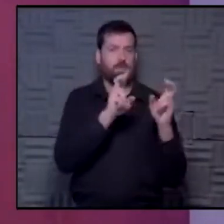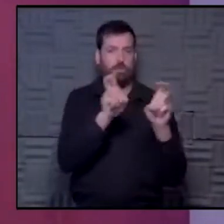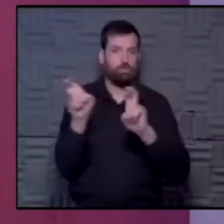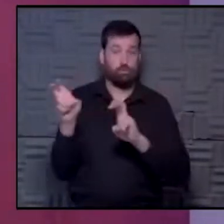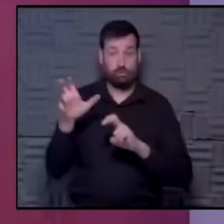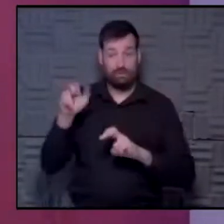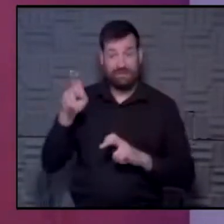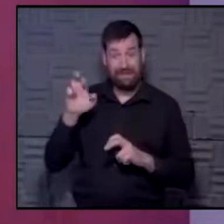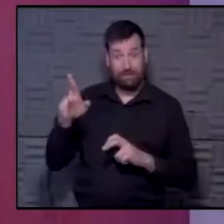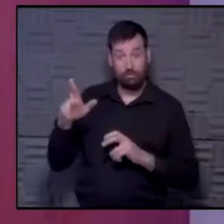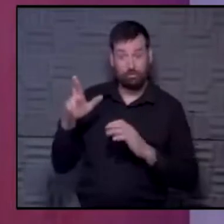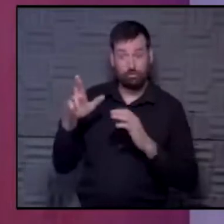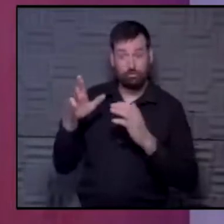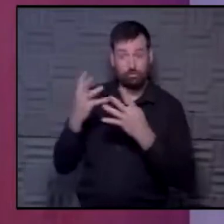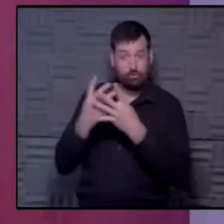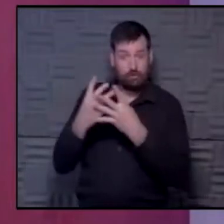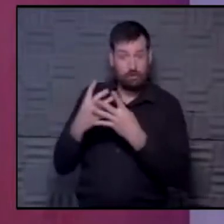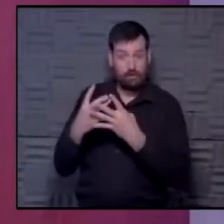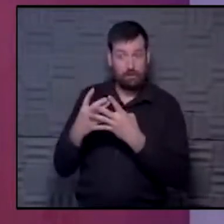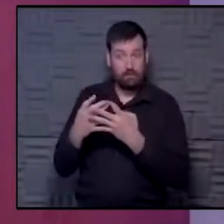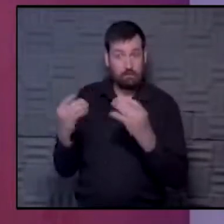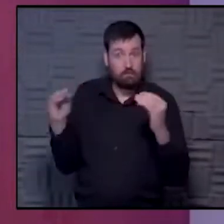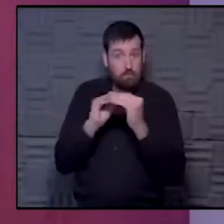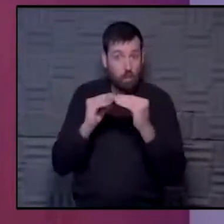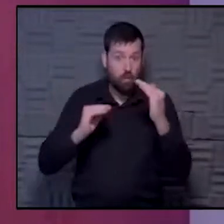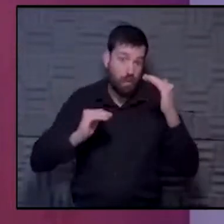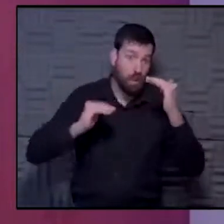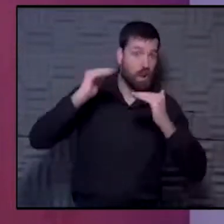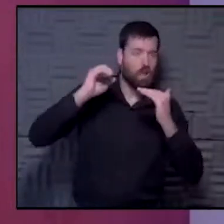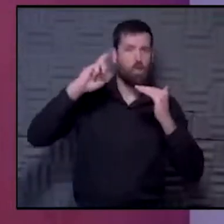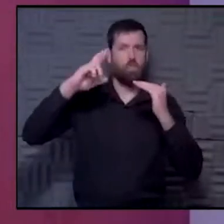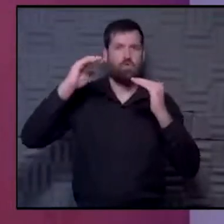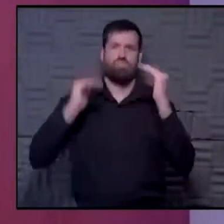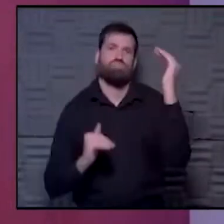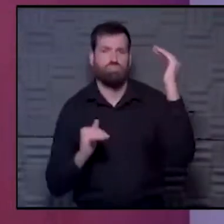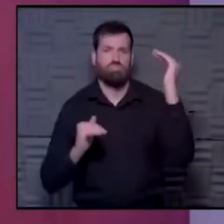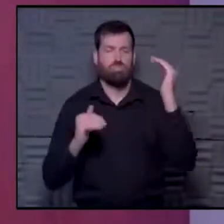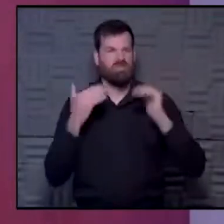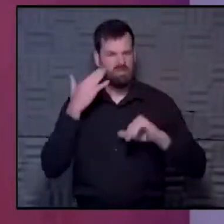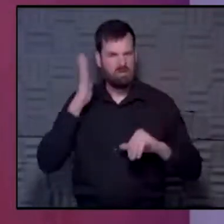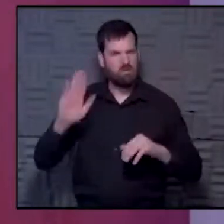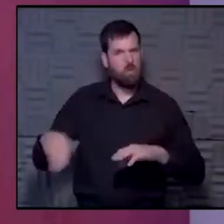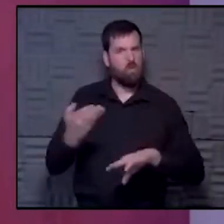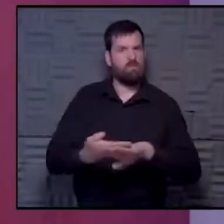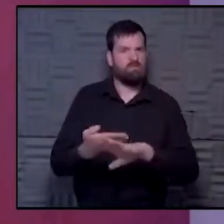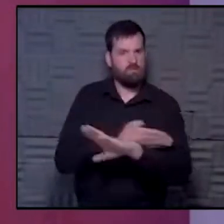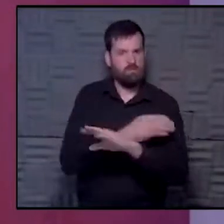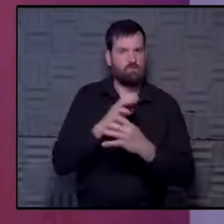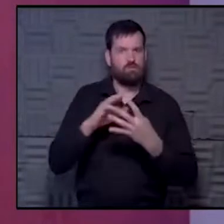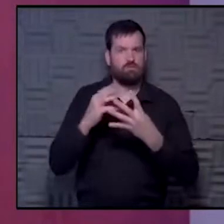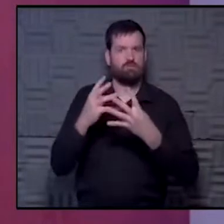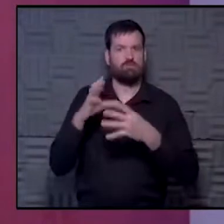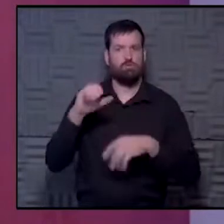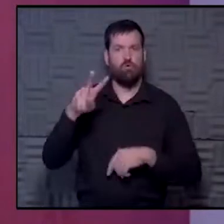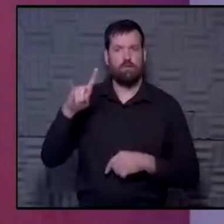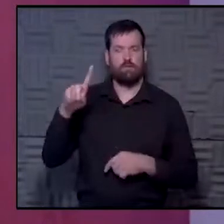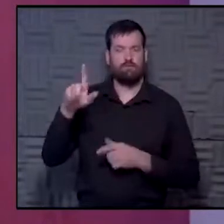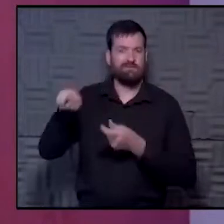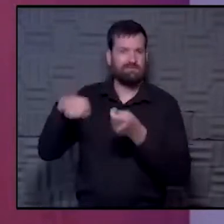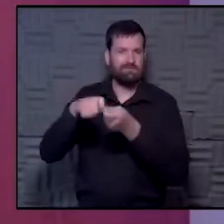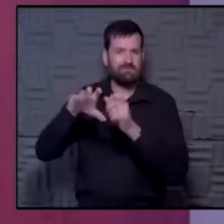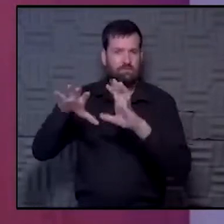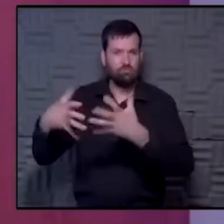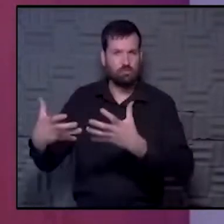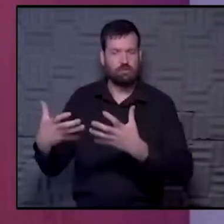cancer screening equity better or worse? And so we all know that pre-COVID, certain patient groups